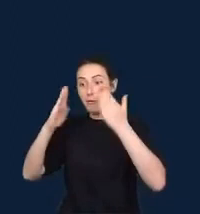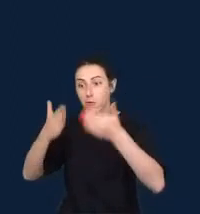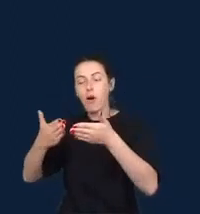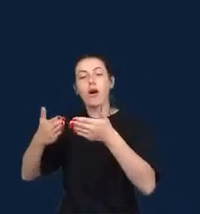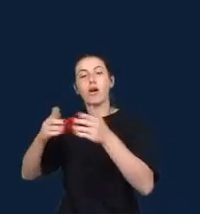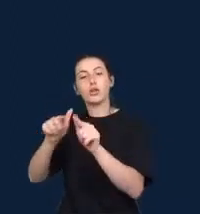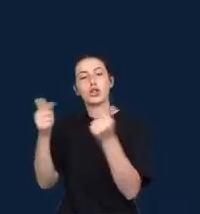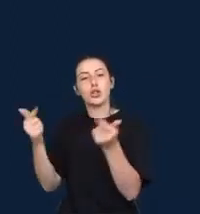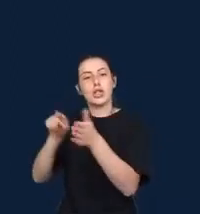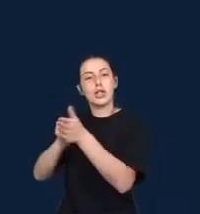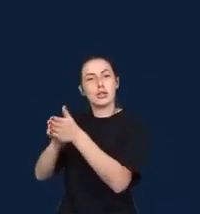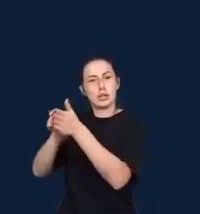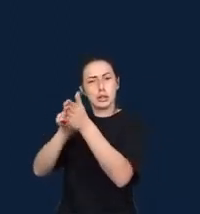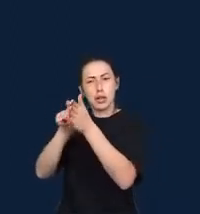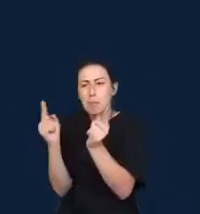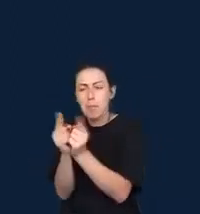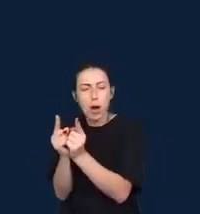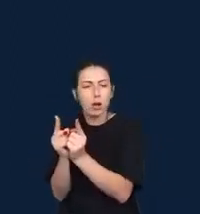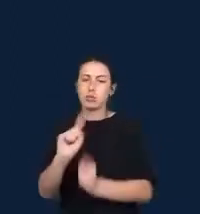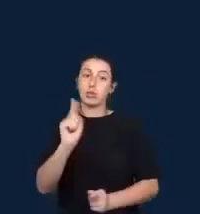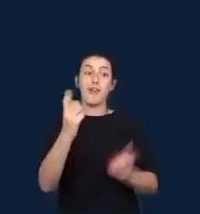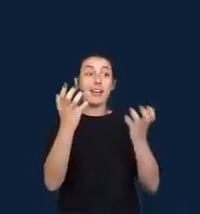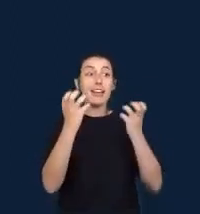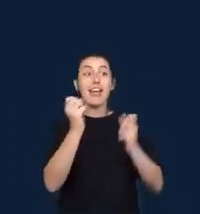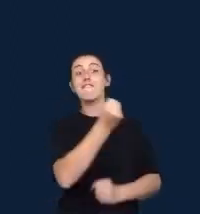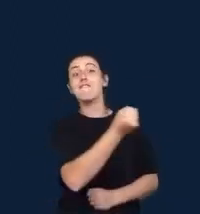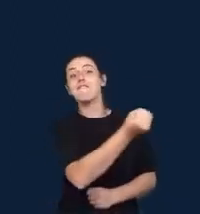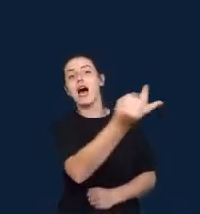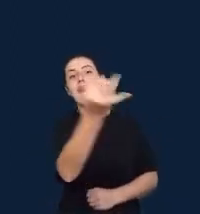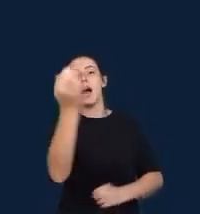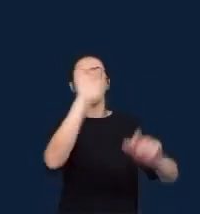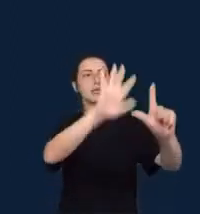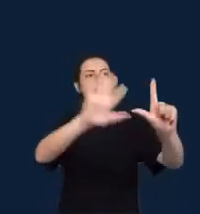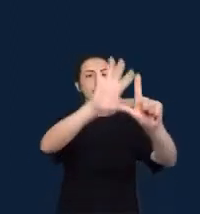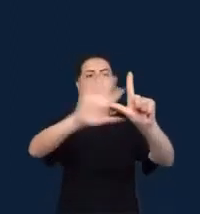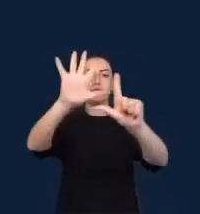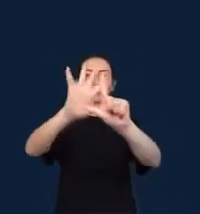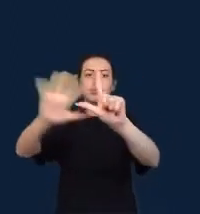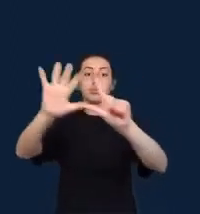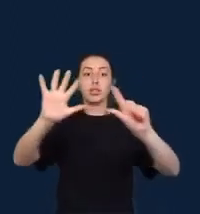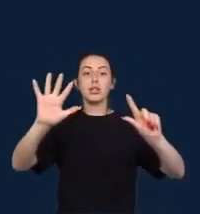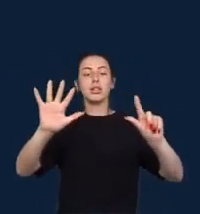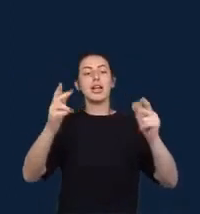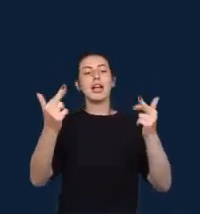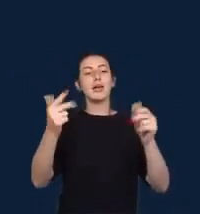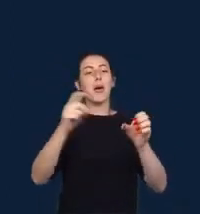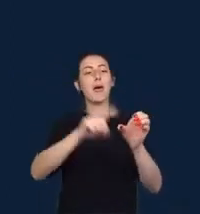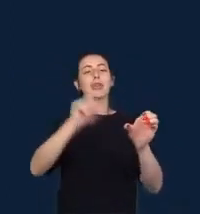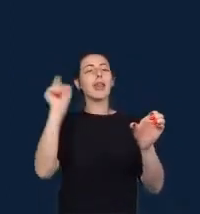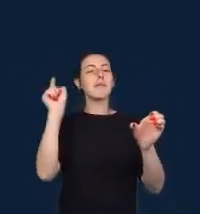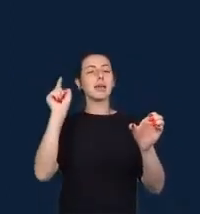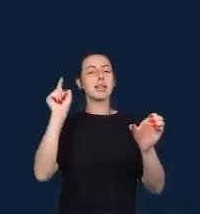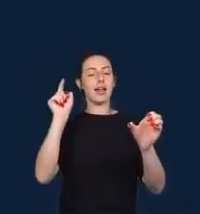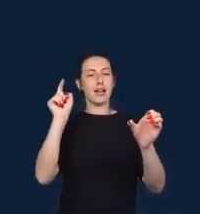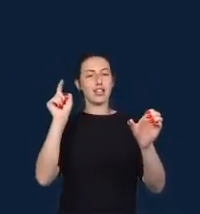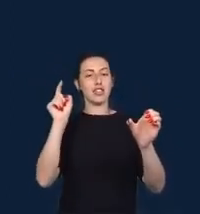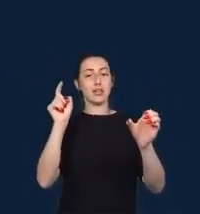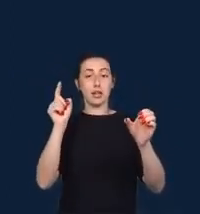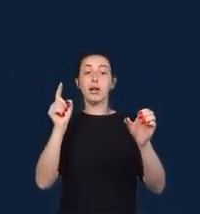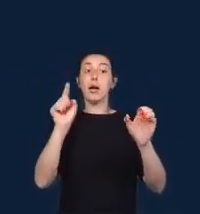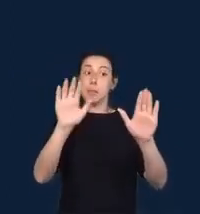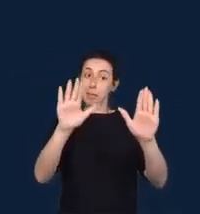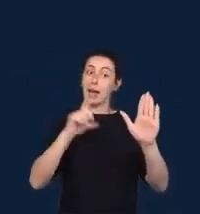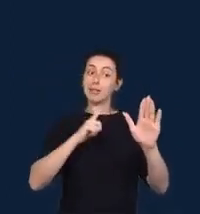networks organized around equitable governing principles and co ownership models. Yeah, and Stefan is